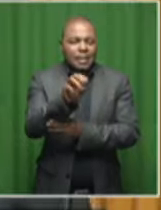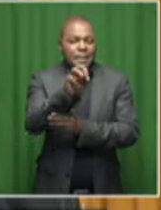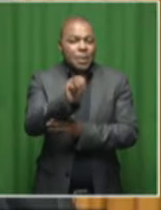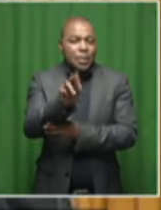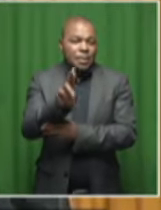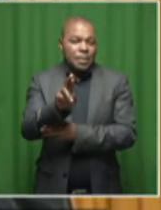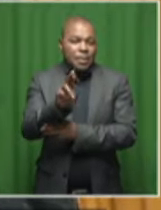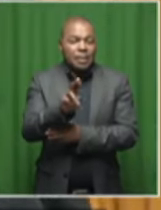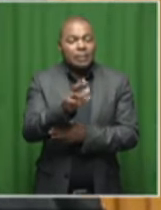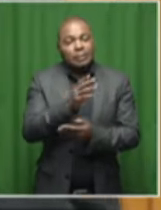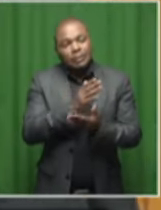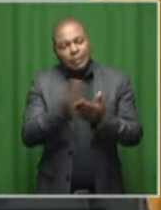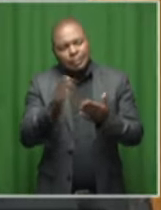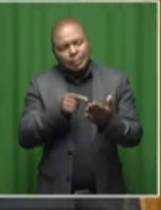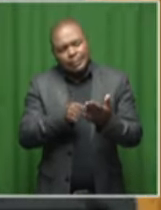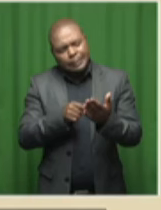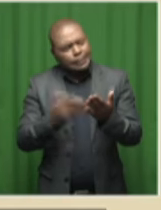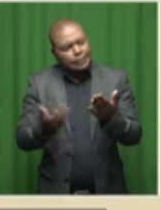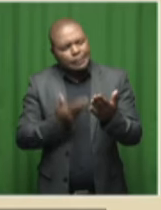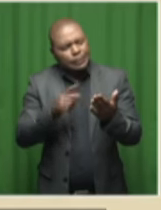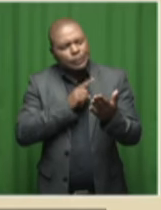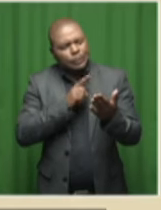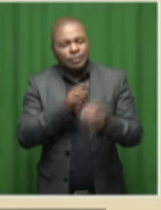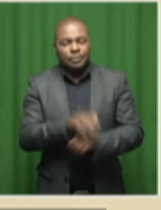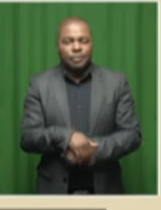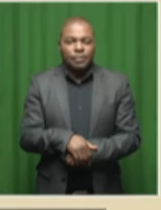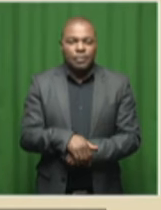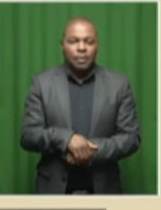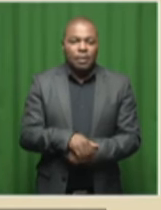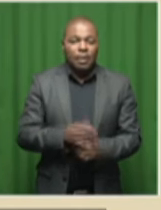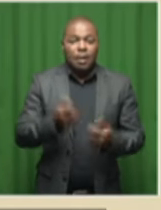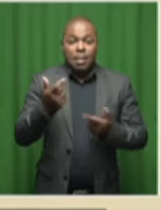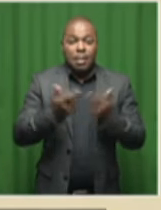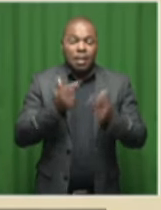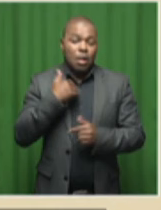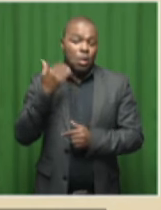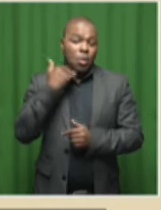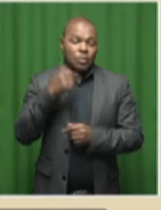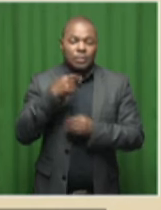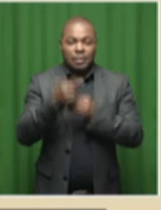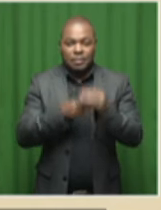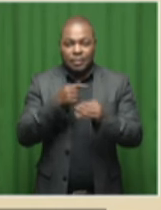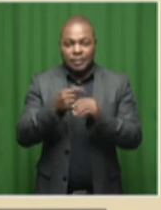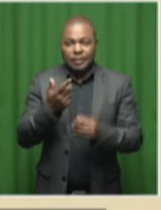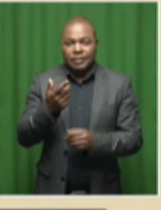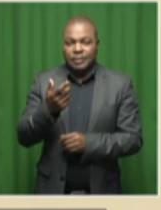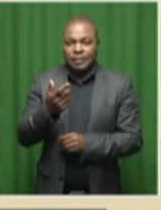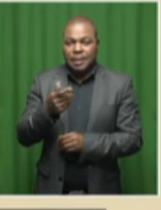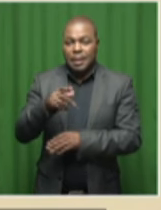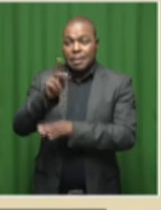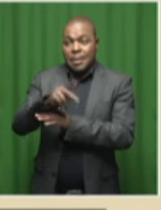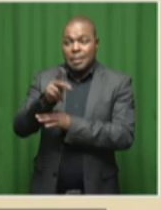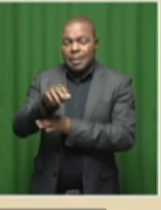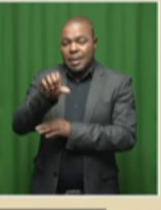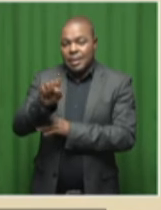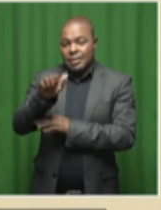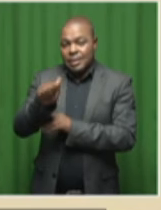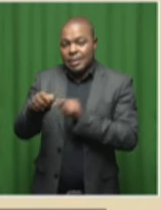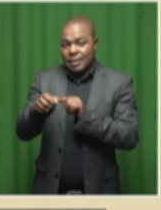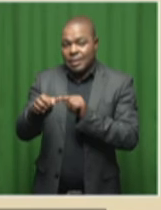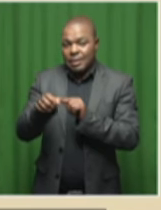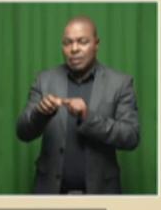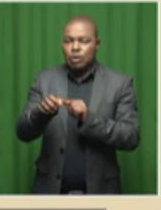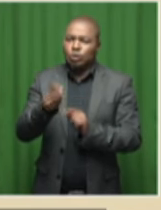some of which are being questioned. The legal costs regarding cases that the PPSA was